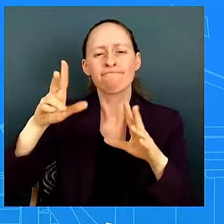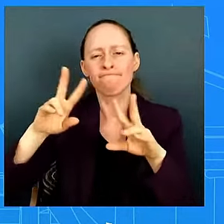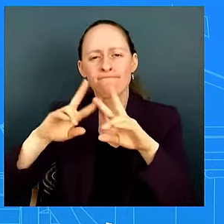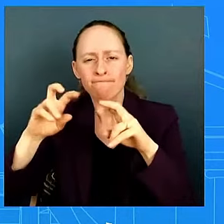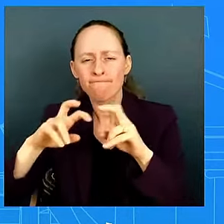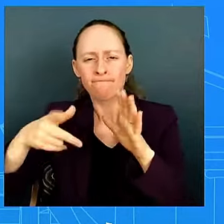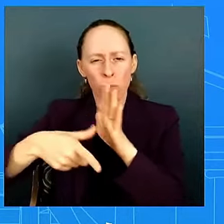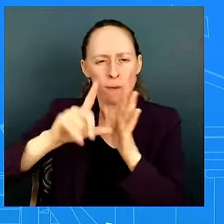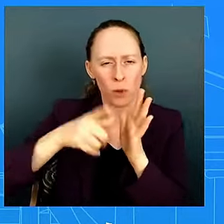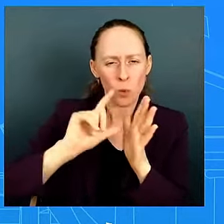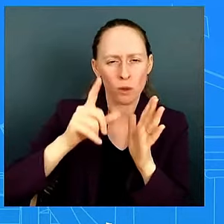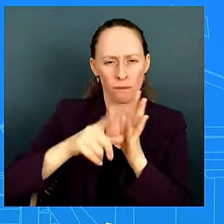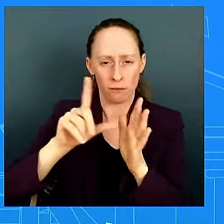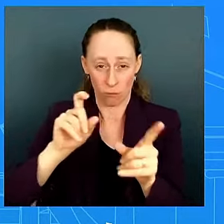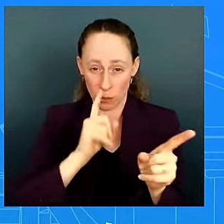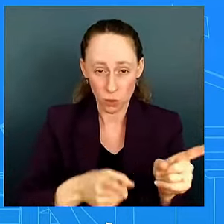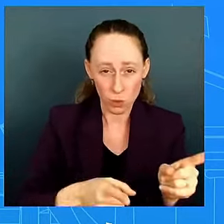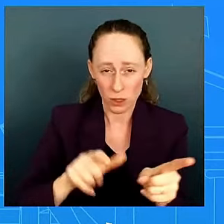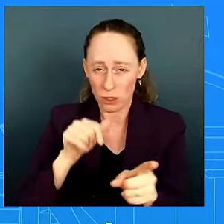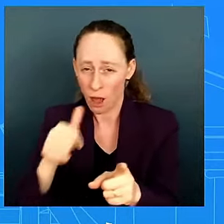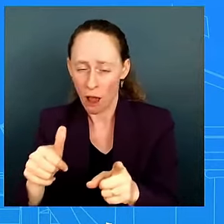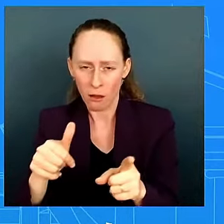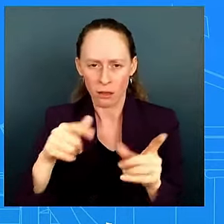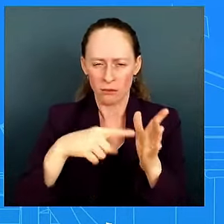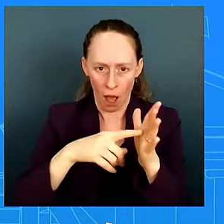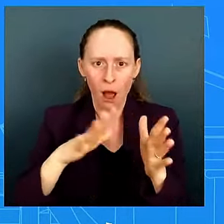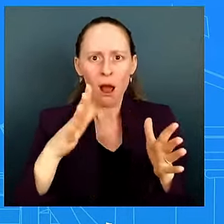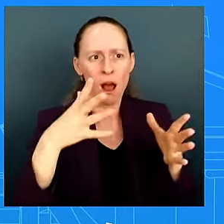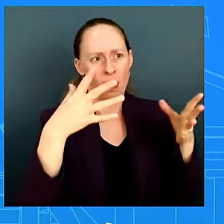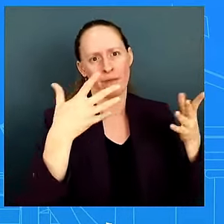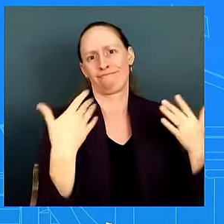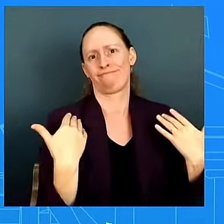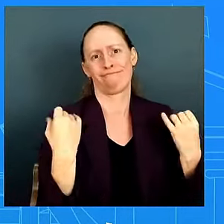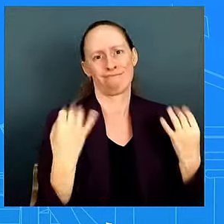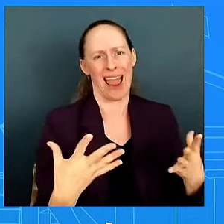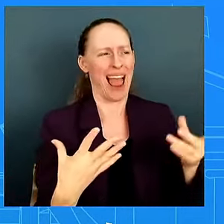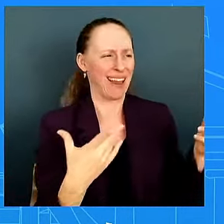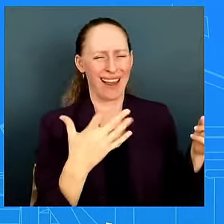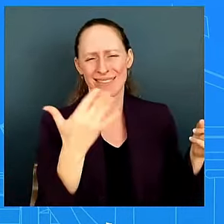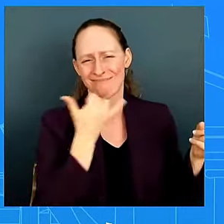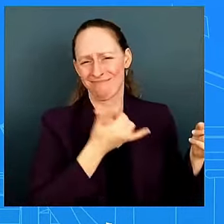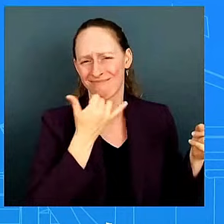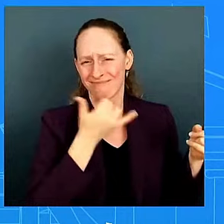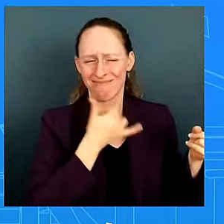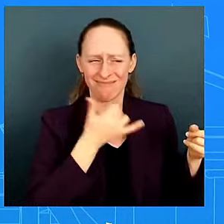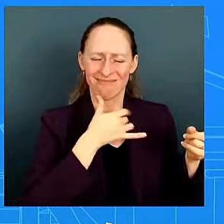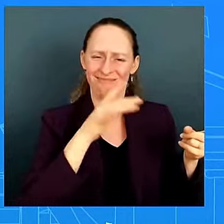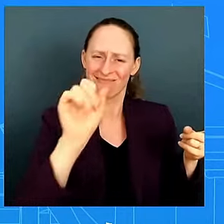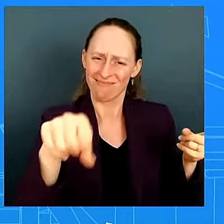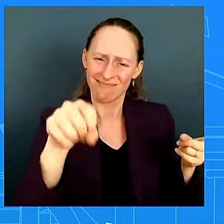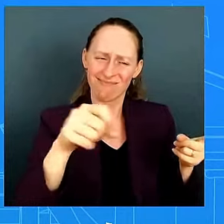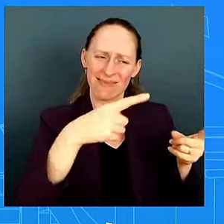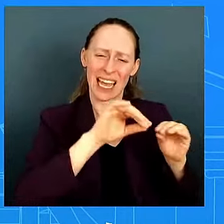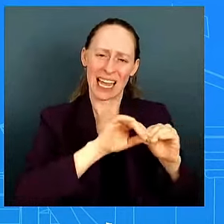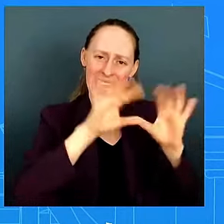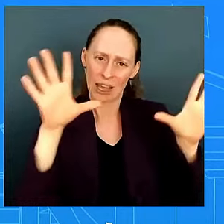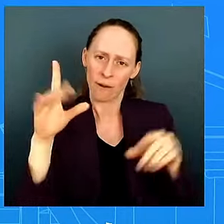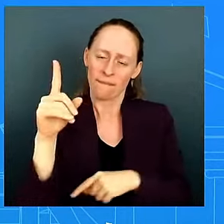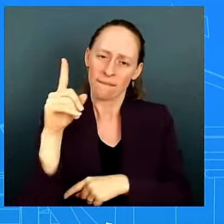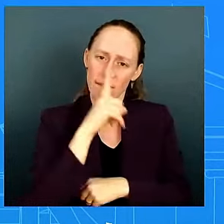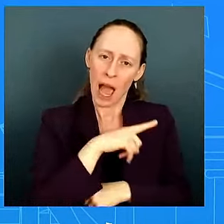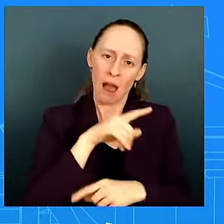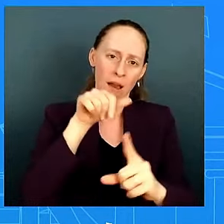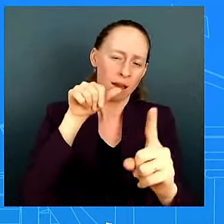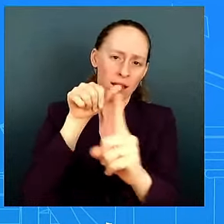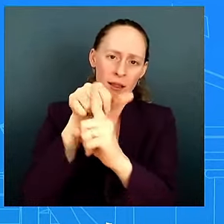fakes and at the end of the day they're fakes that's what they were targeting the president they had said the reporters and these